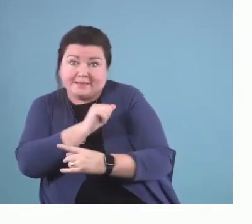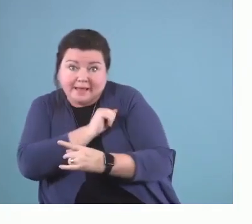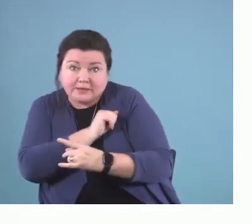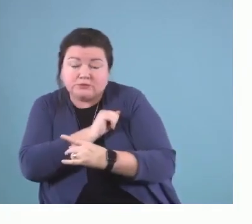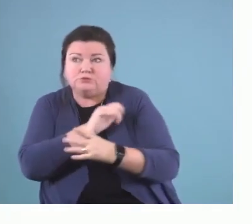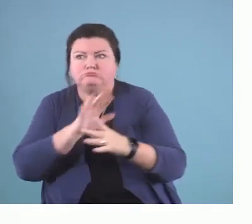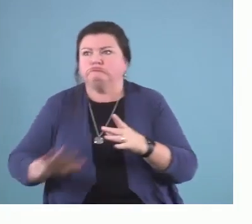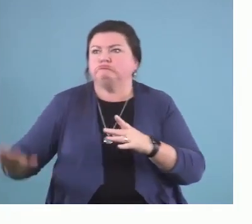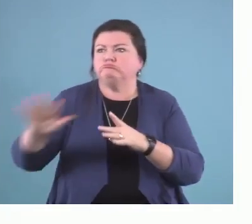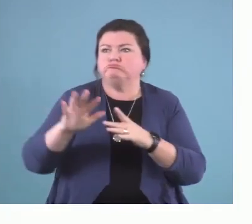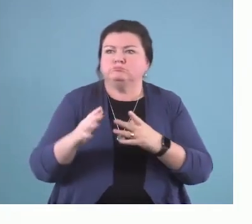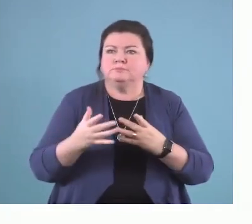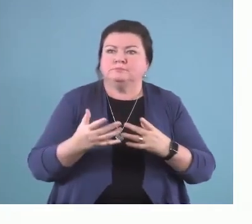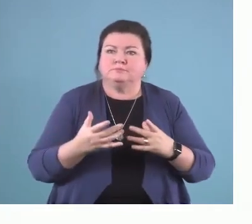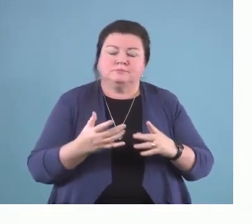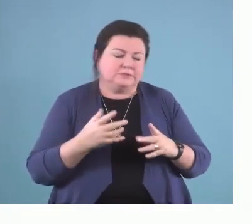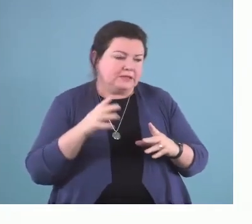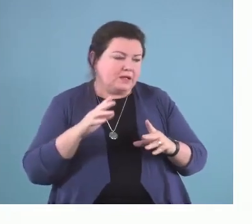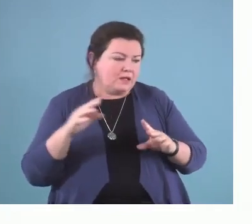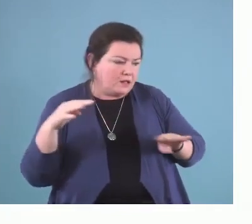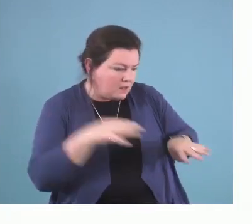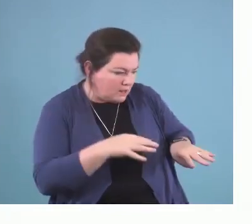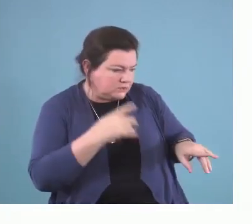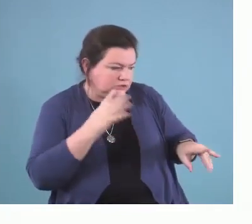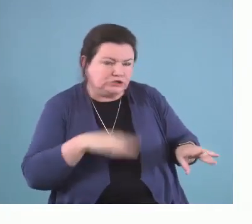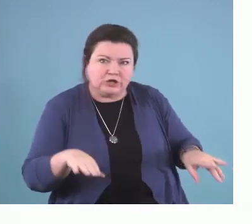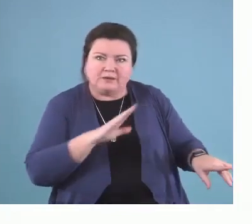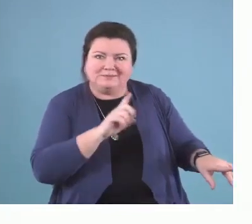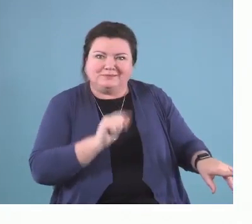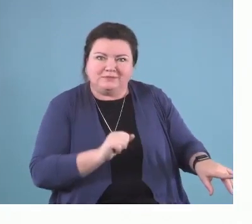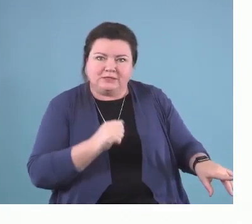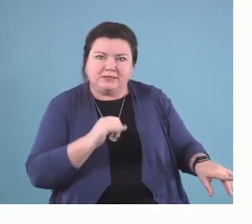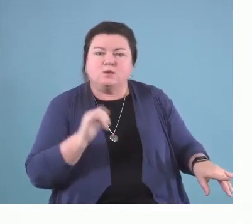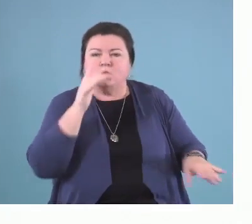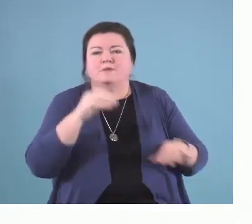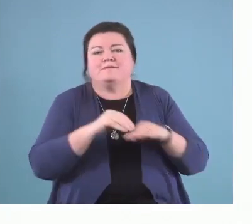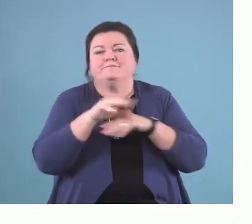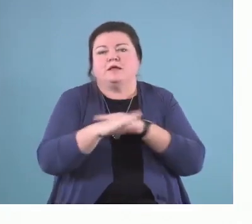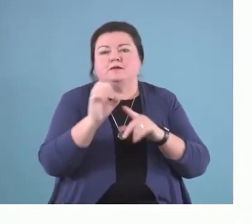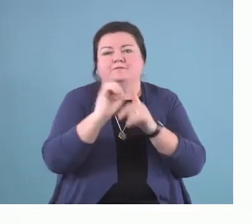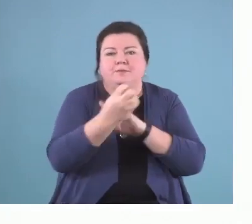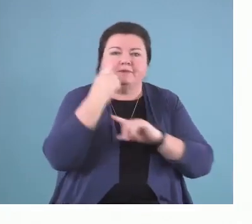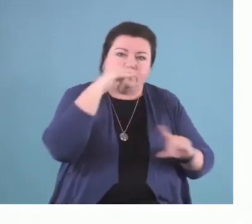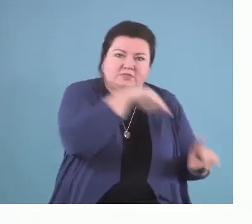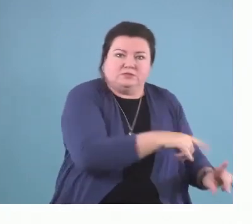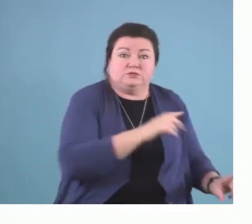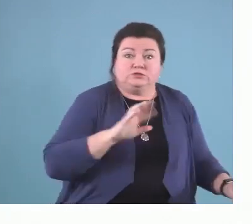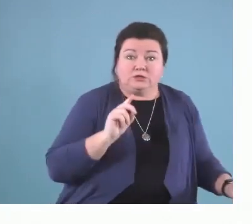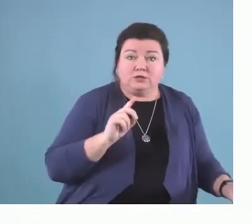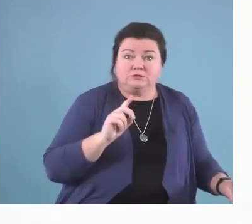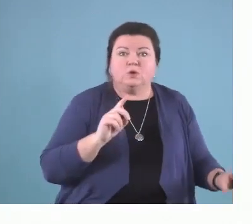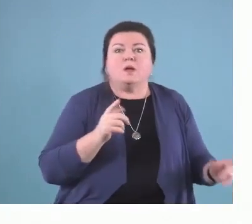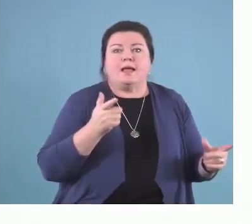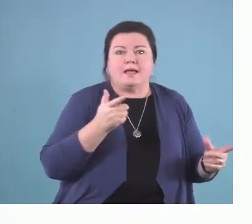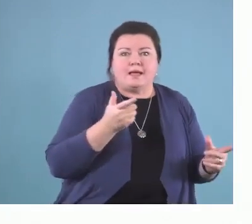to a child's disability can affect the environmental factors of the child. So, there's this back and forth that goes